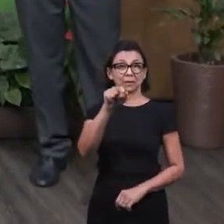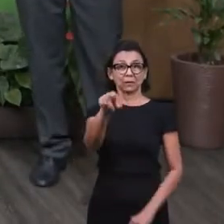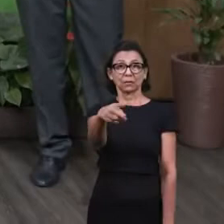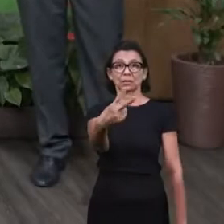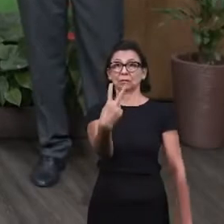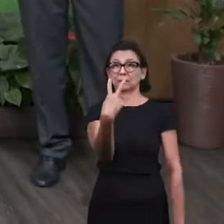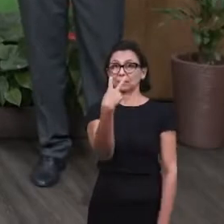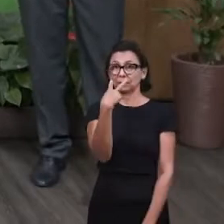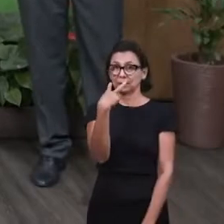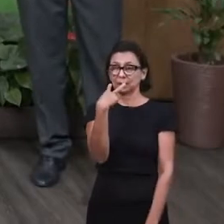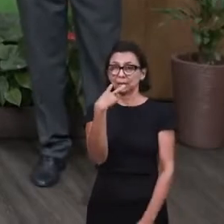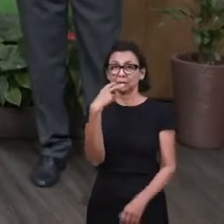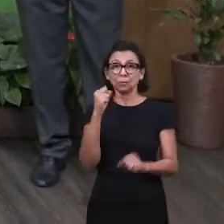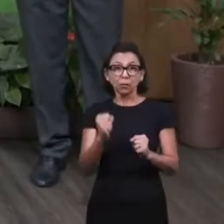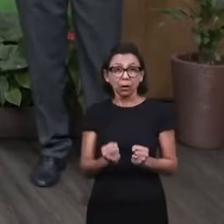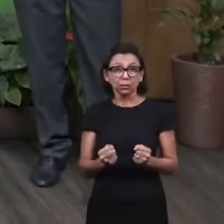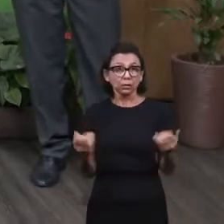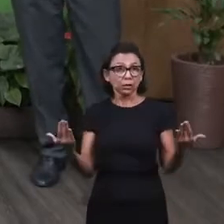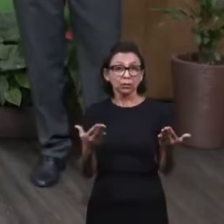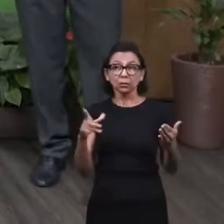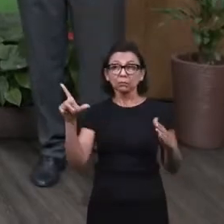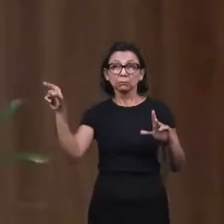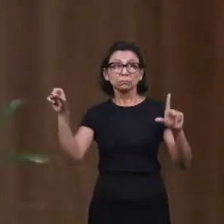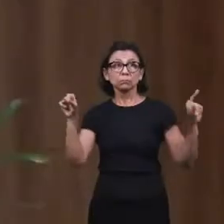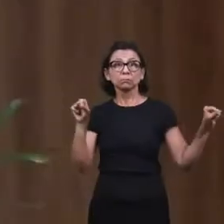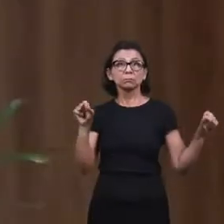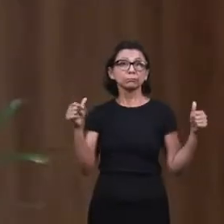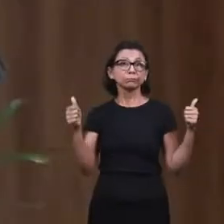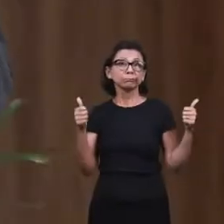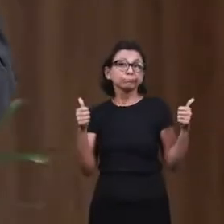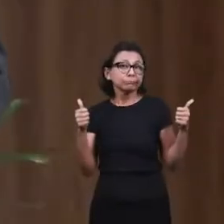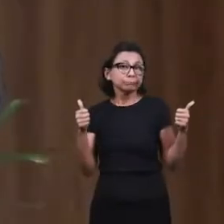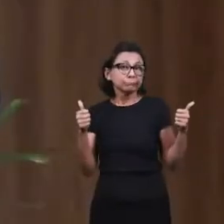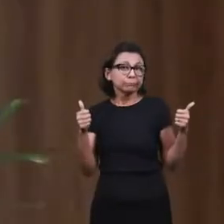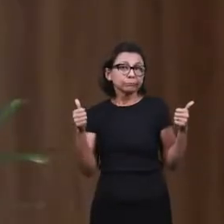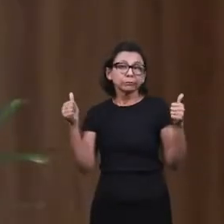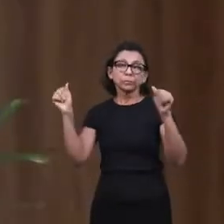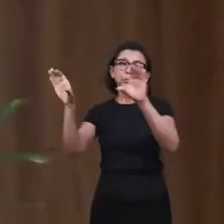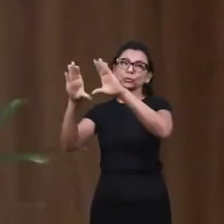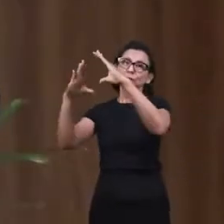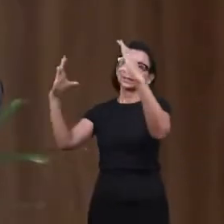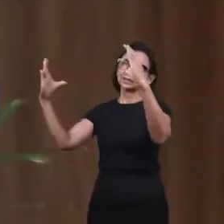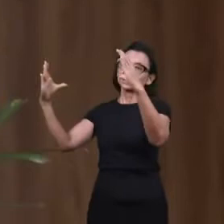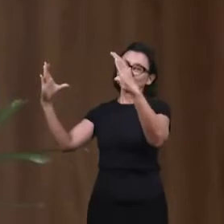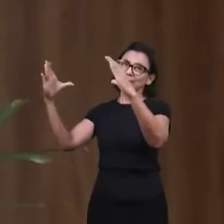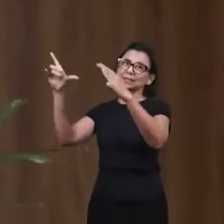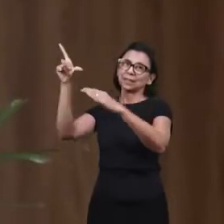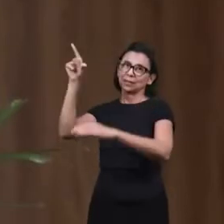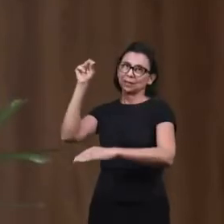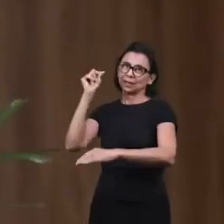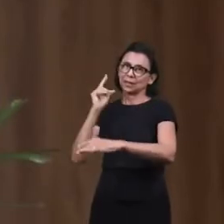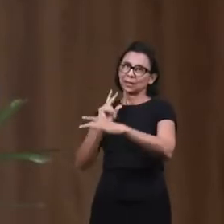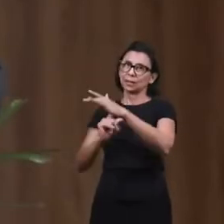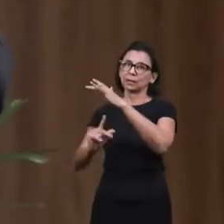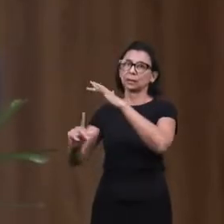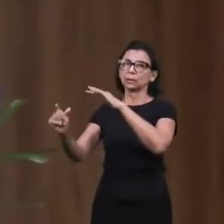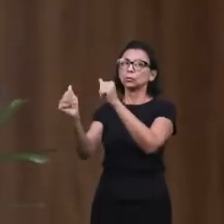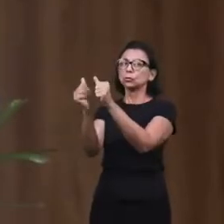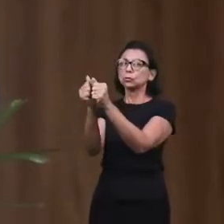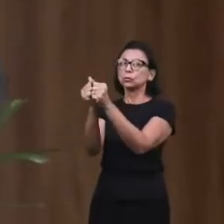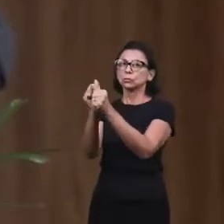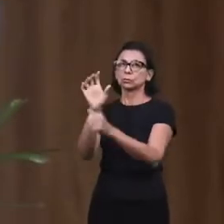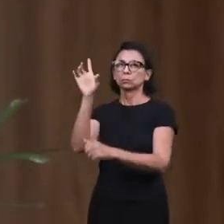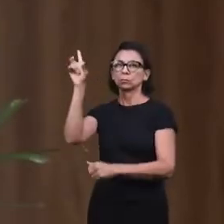are watching us today, you can choose at this moment. You can choose now. can either choose heaven and